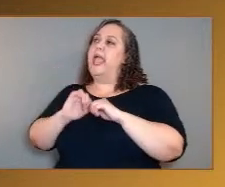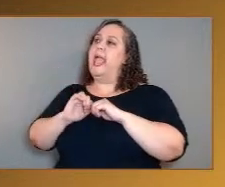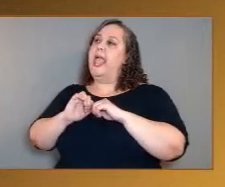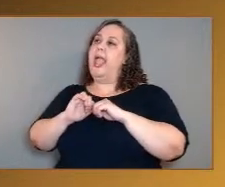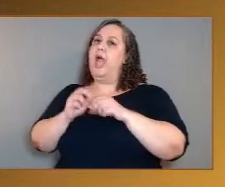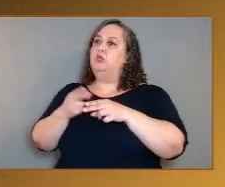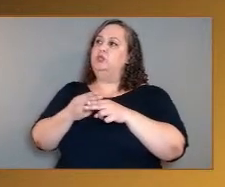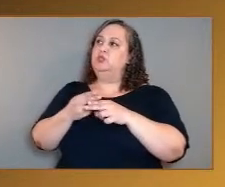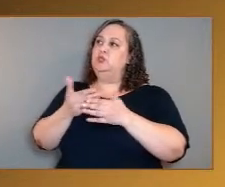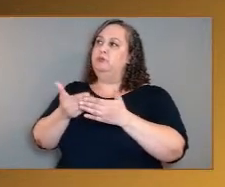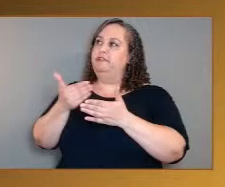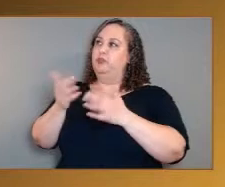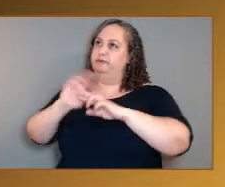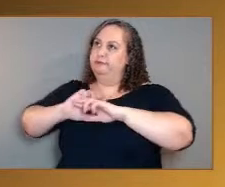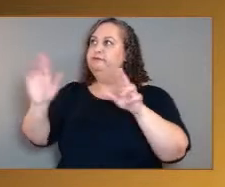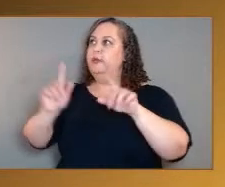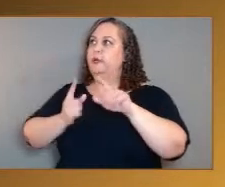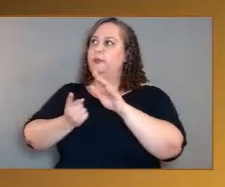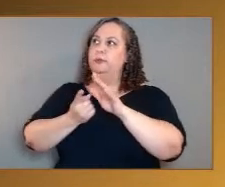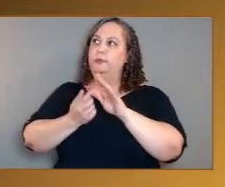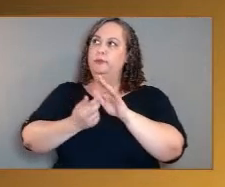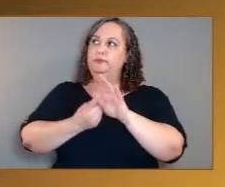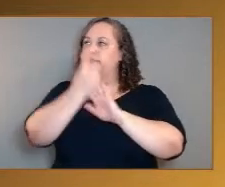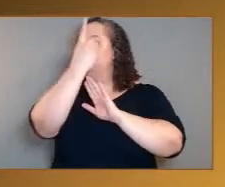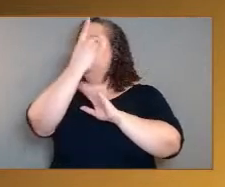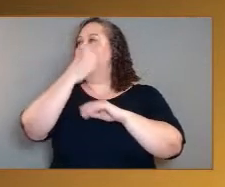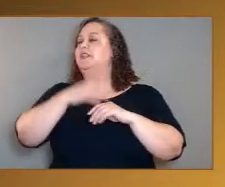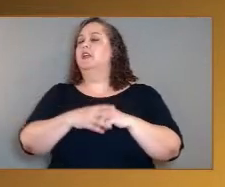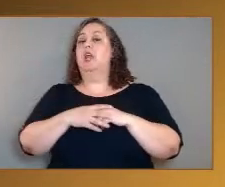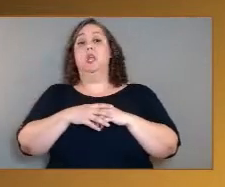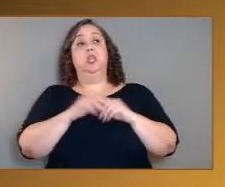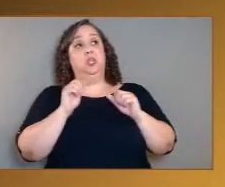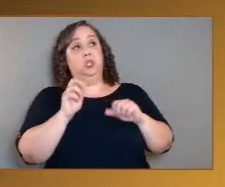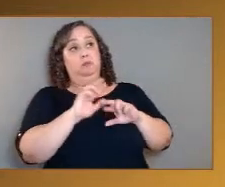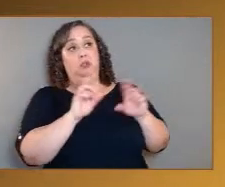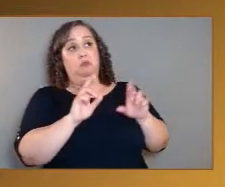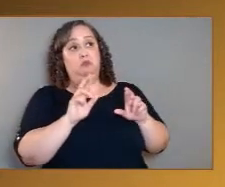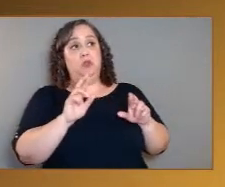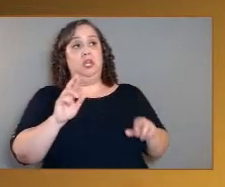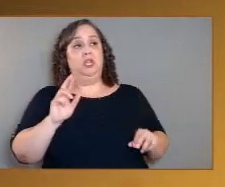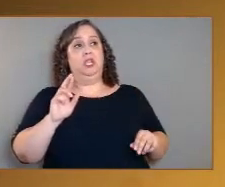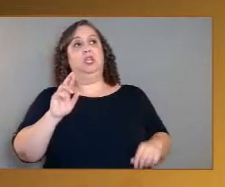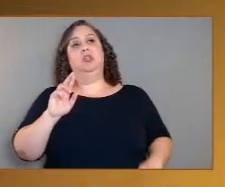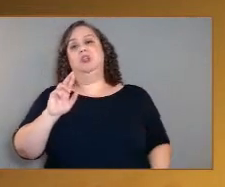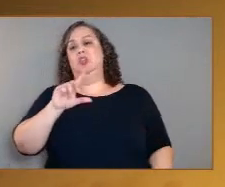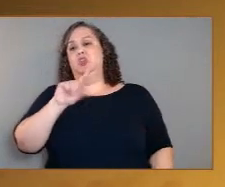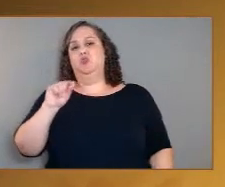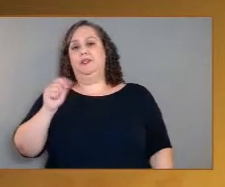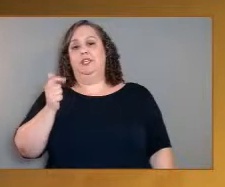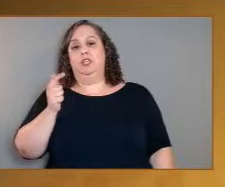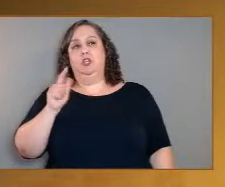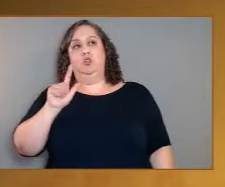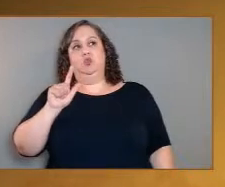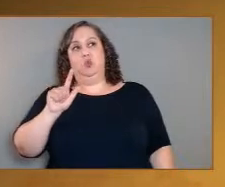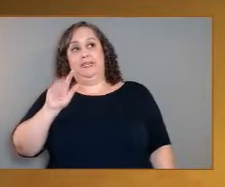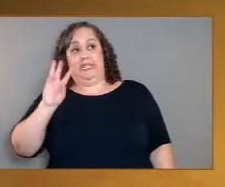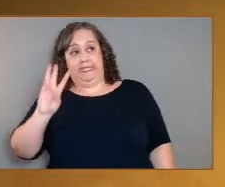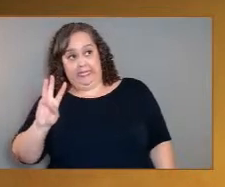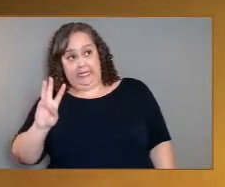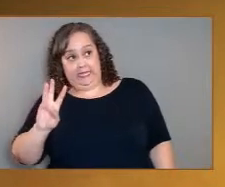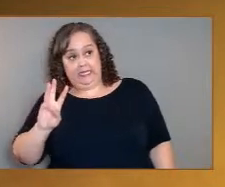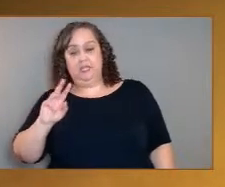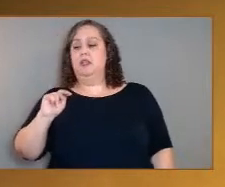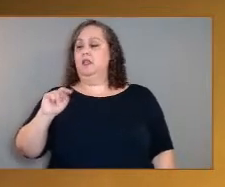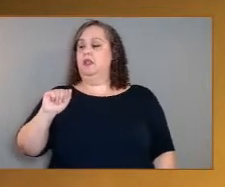Well, we could be as ready as early as 26. NASA has asked us to be ready to launch